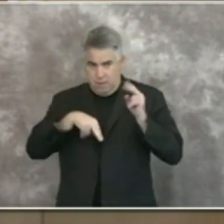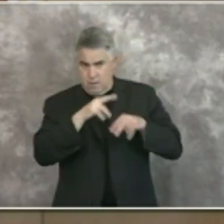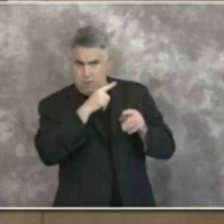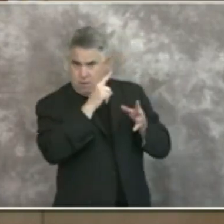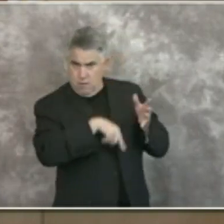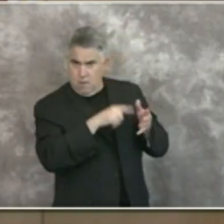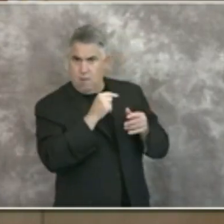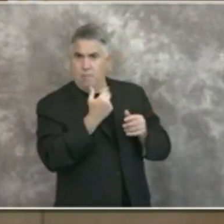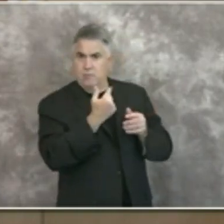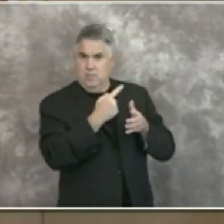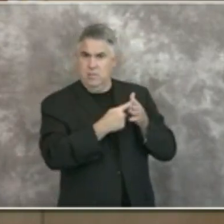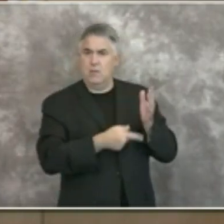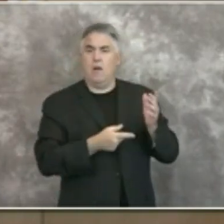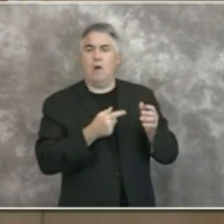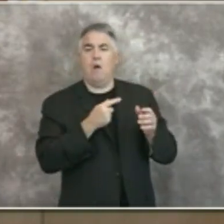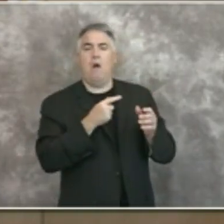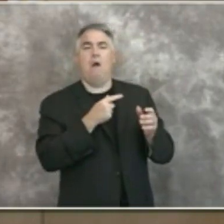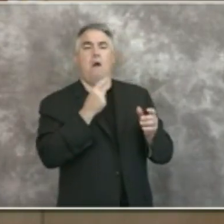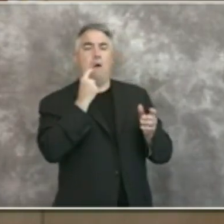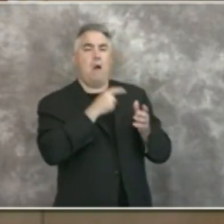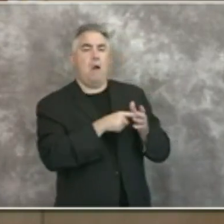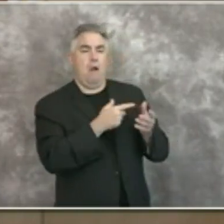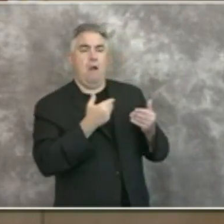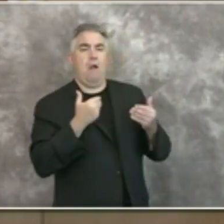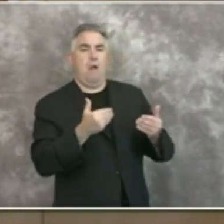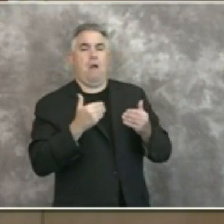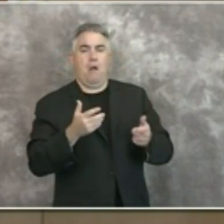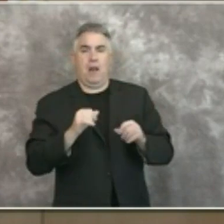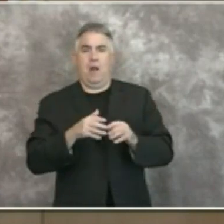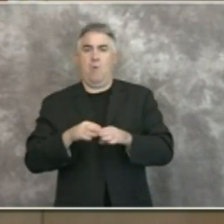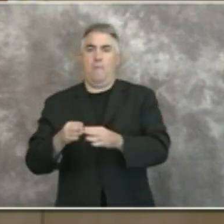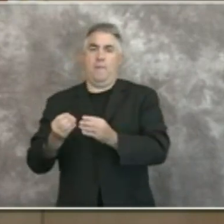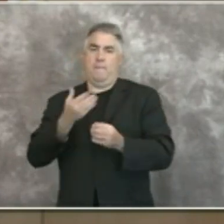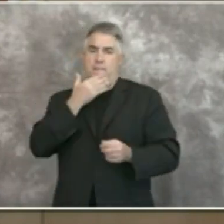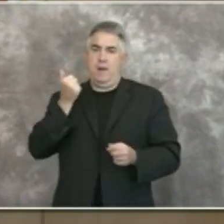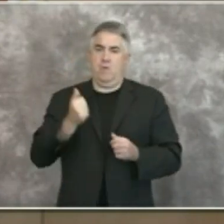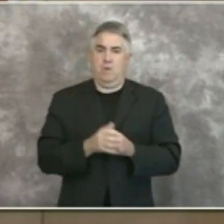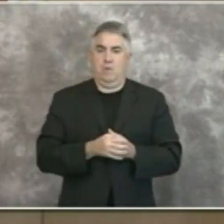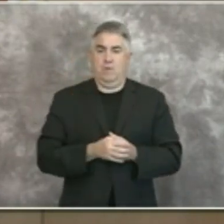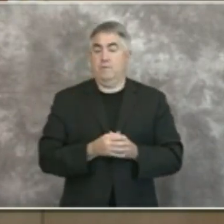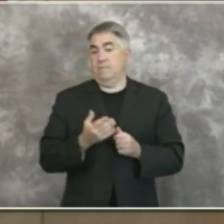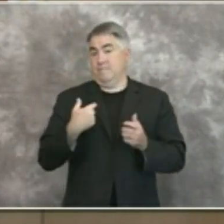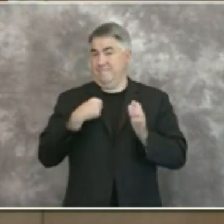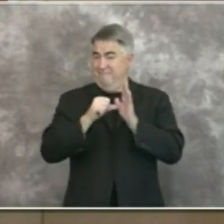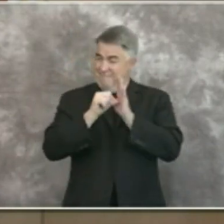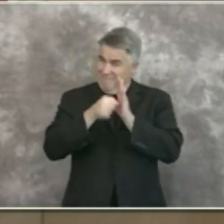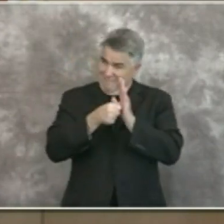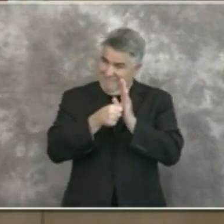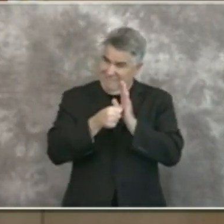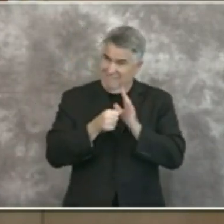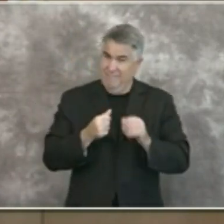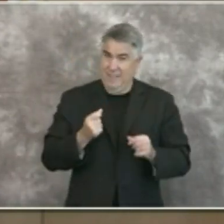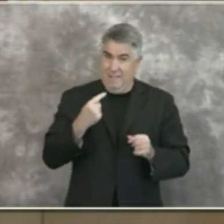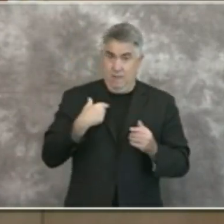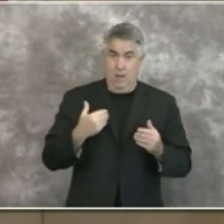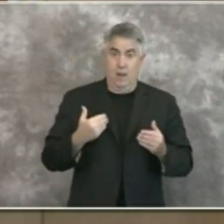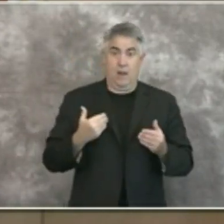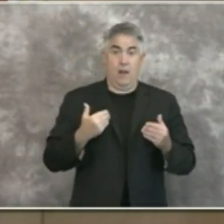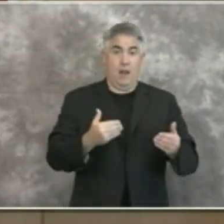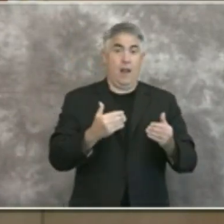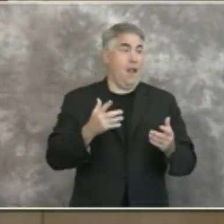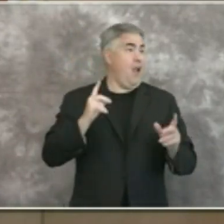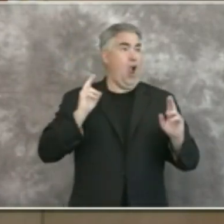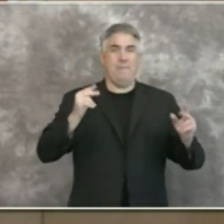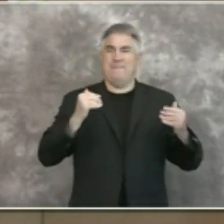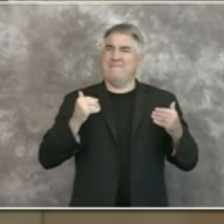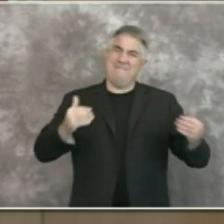leaders. I want to emphasize however that if we move forward it won't be like flicking the light switch. As the